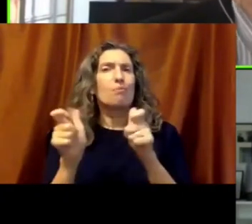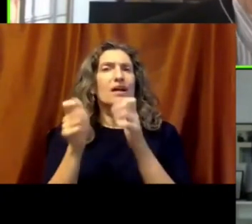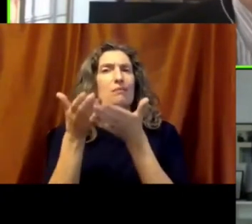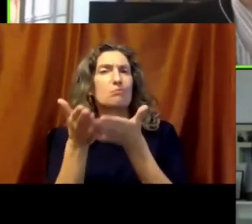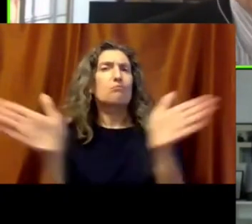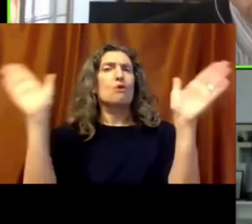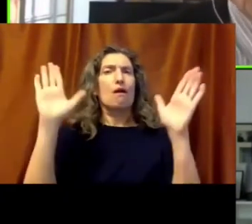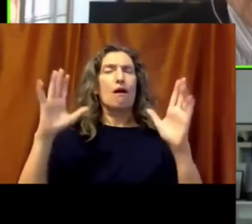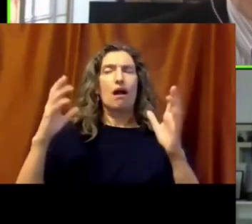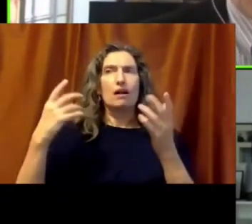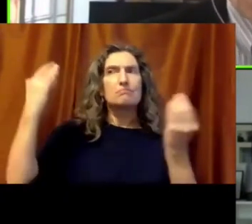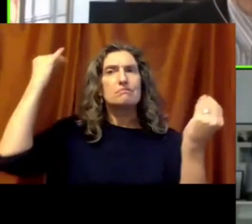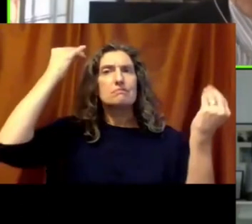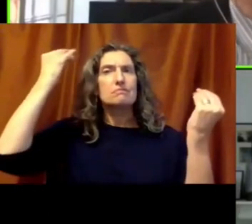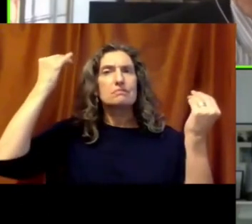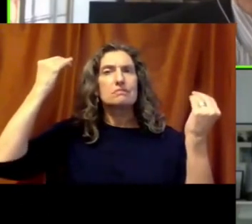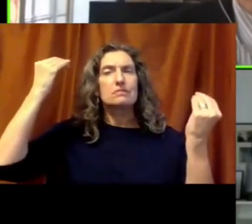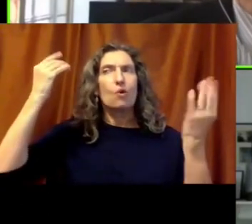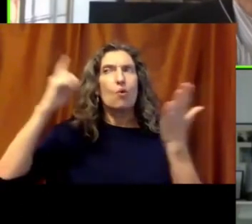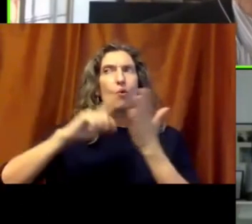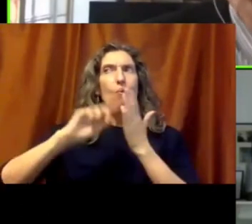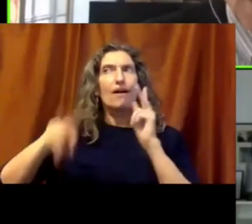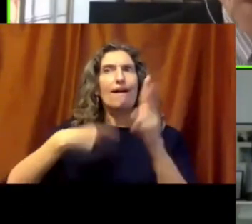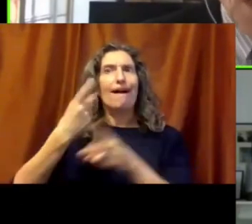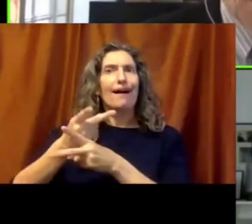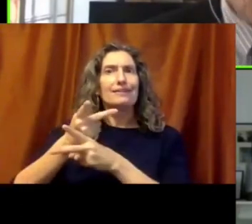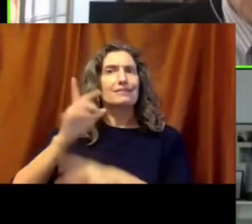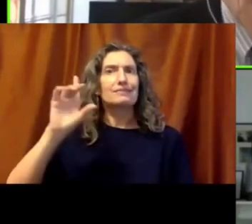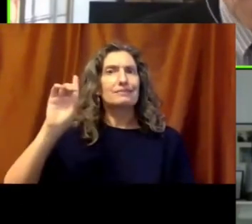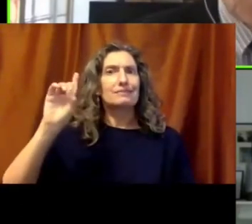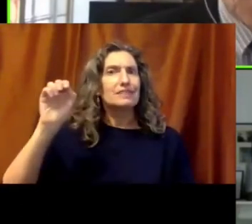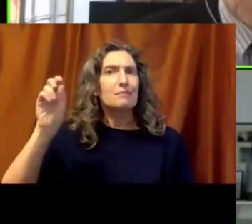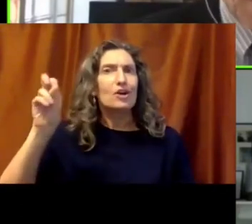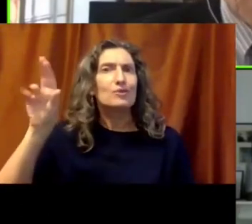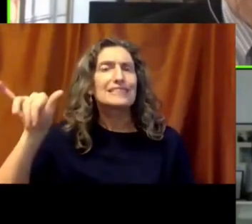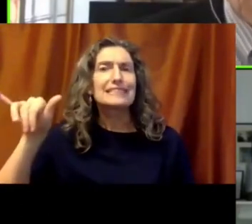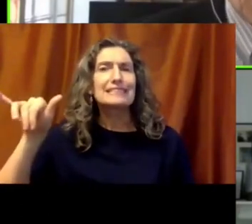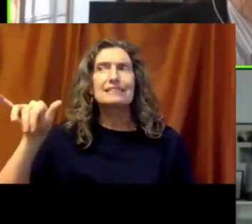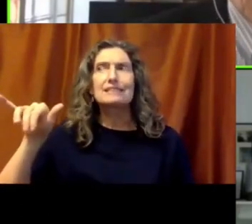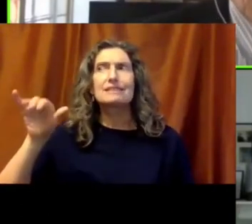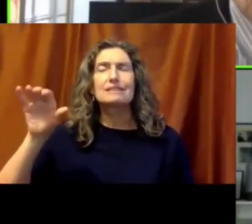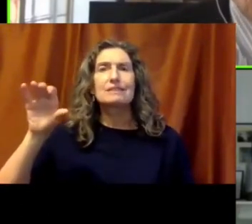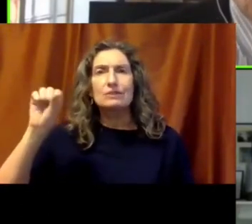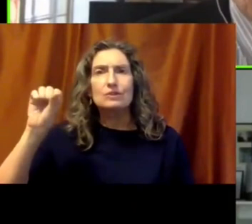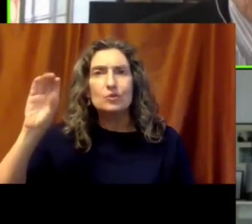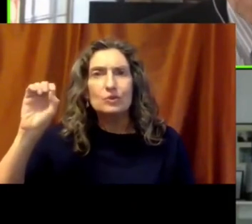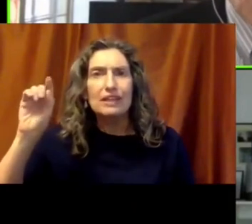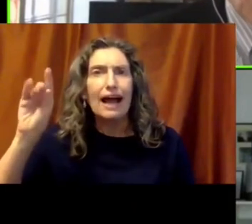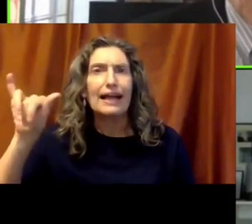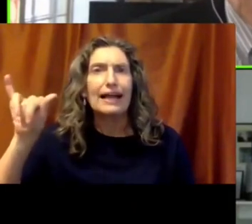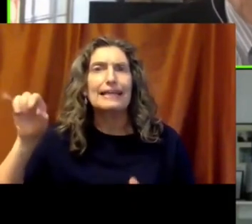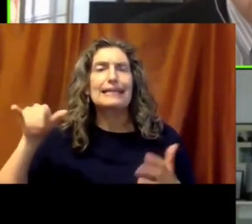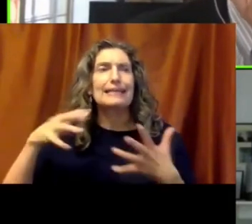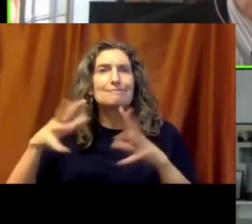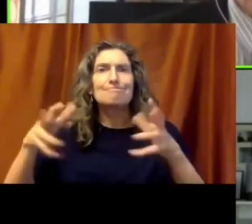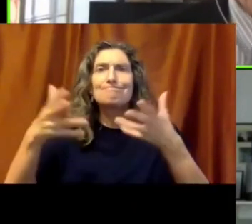about what kind of democracy, what kind of economy, what kind of society? Does that, do